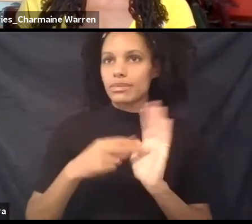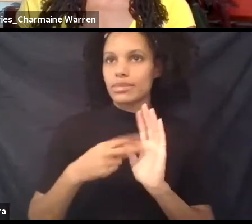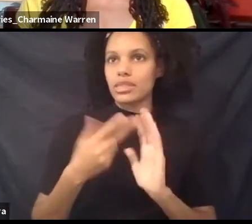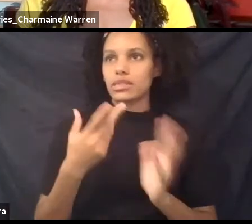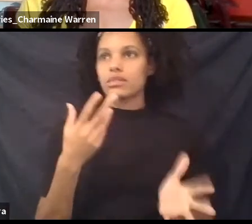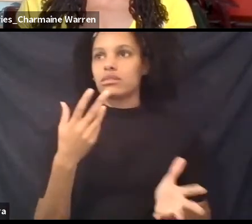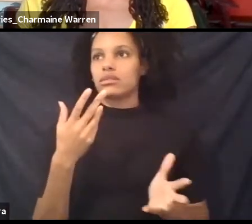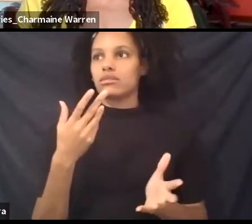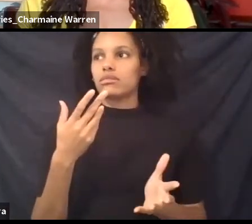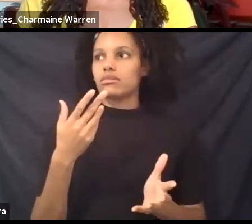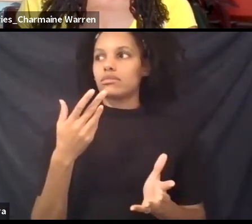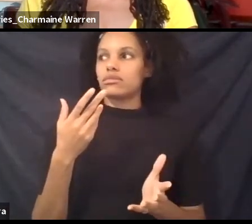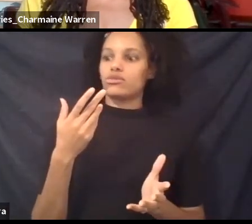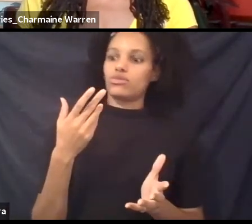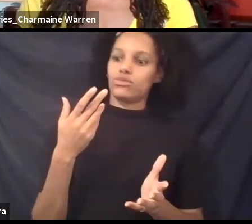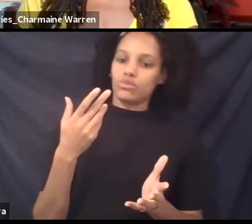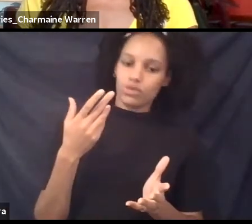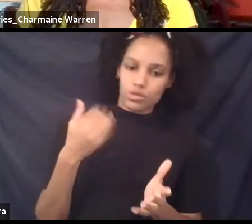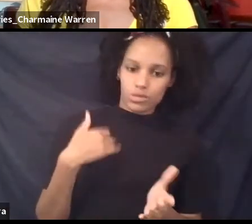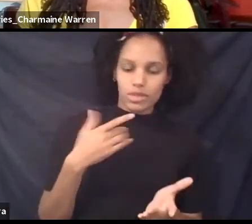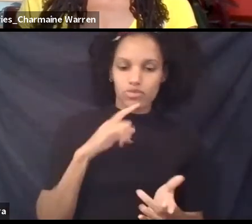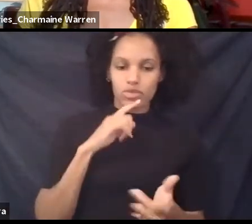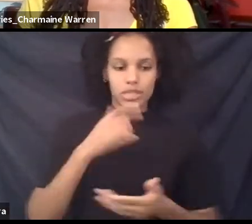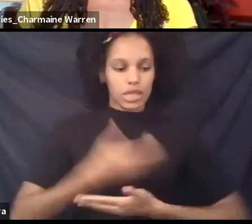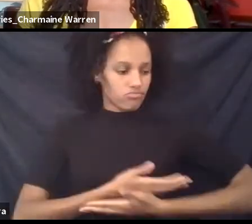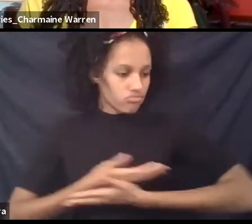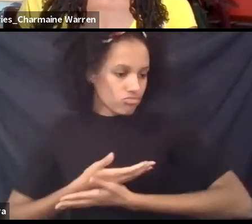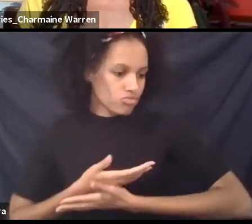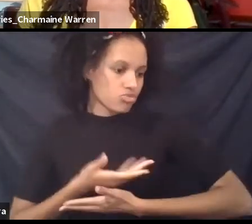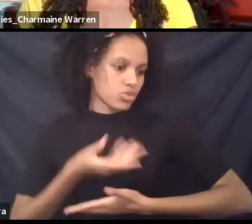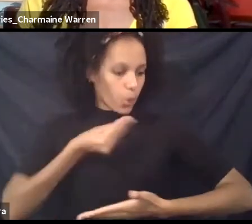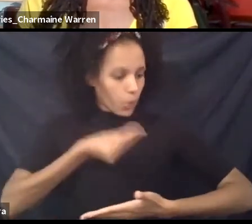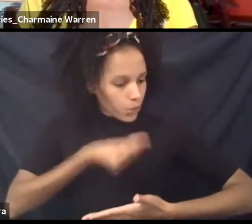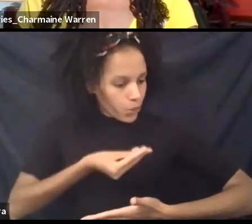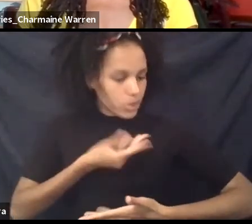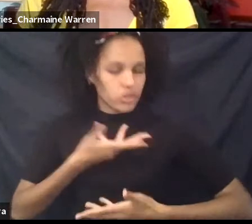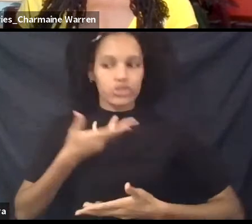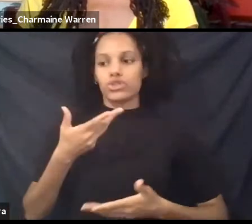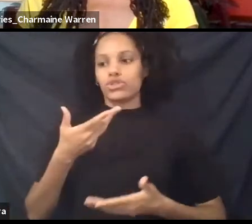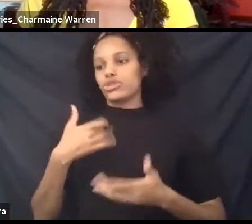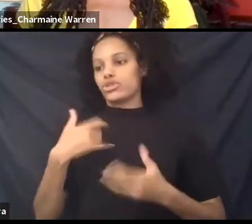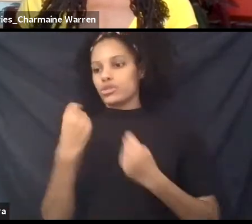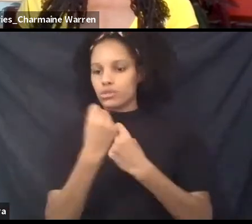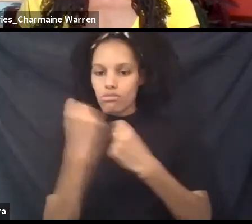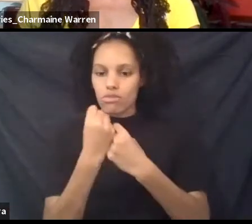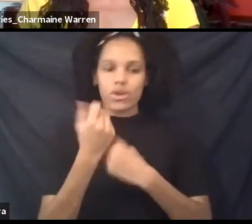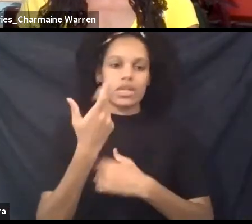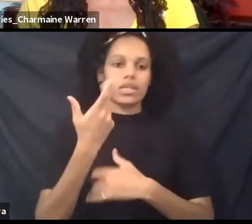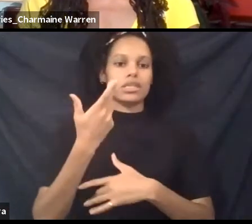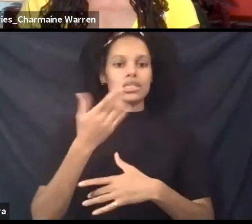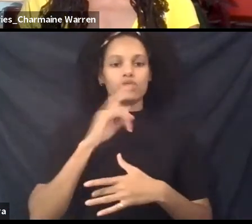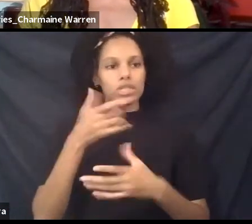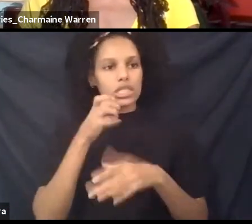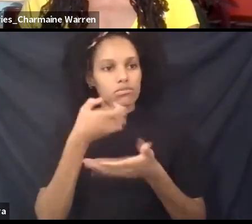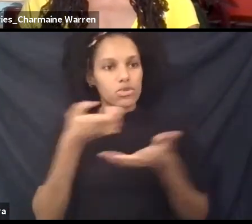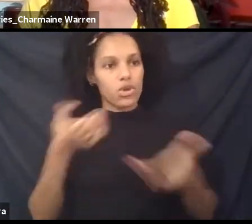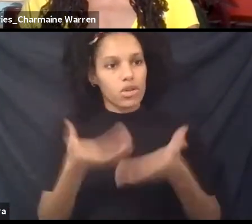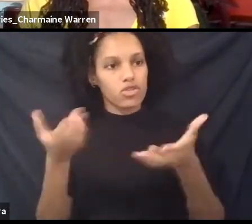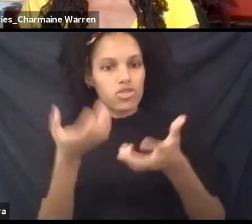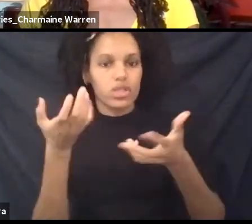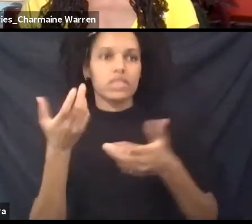mean to, to be nurtured? What does it mean to be nourished? What does it mean to be pushed into a